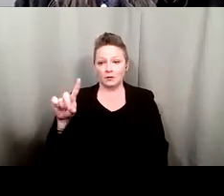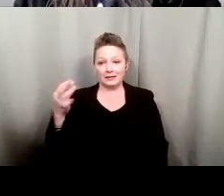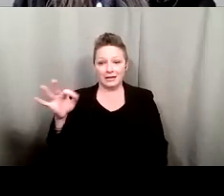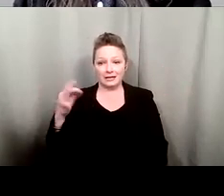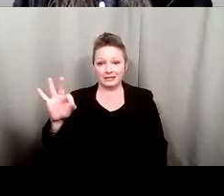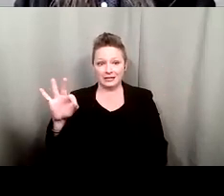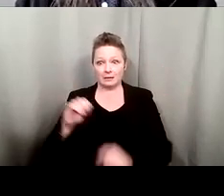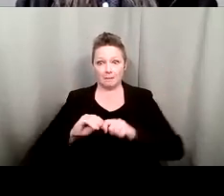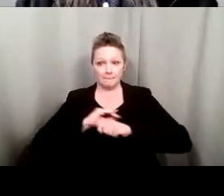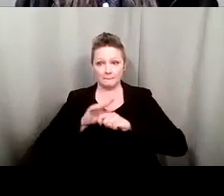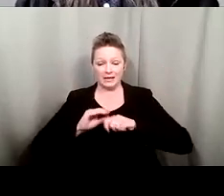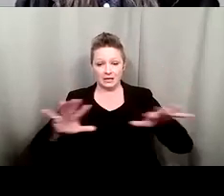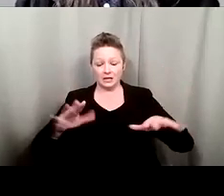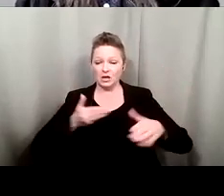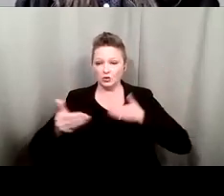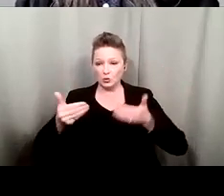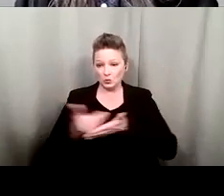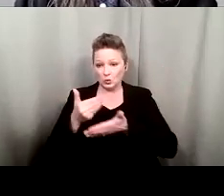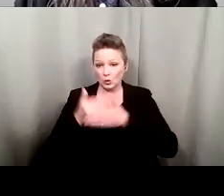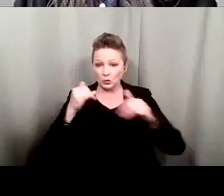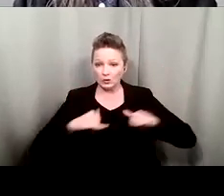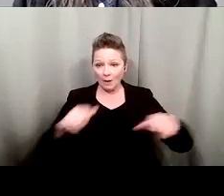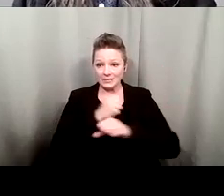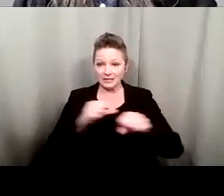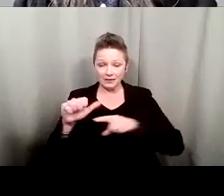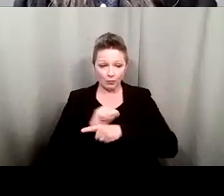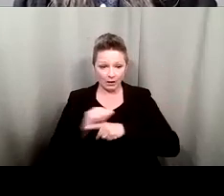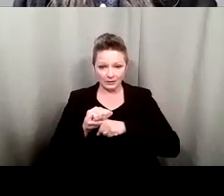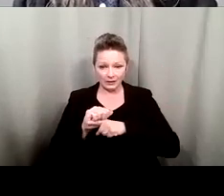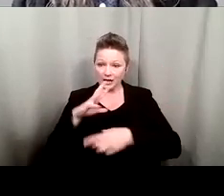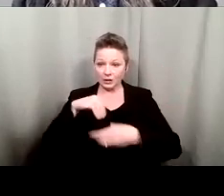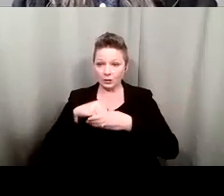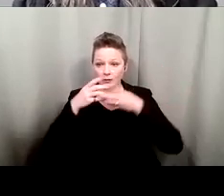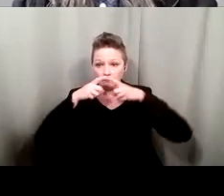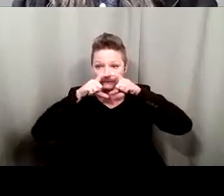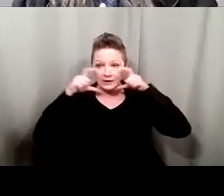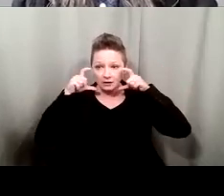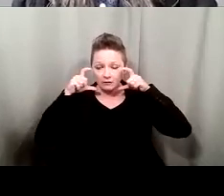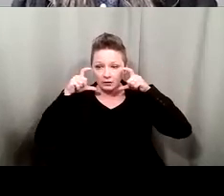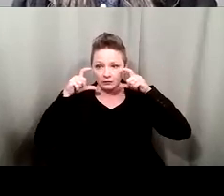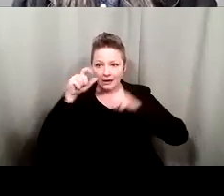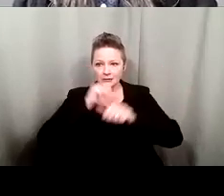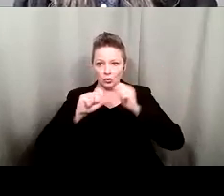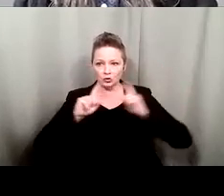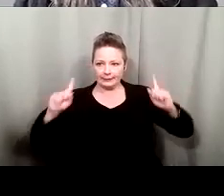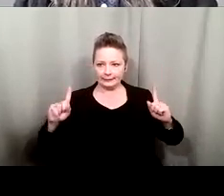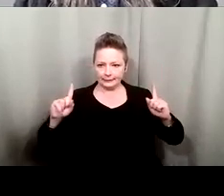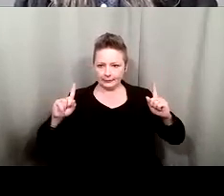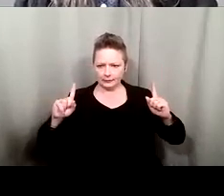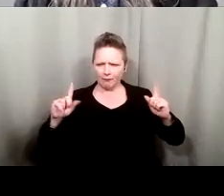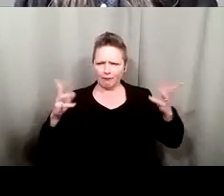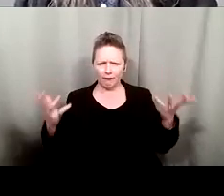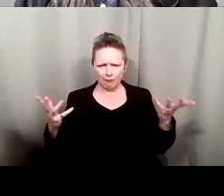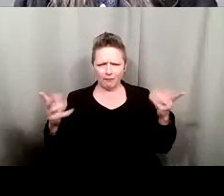introduced new common safety practices including face coverings and social distancing. However, these practices also cause